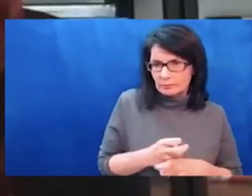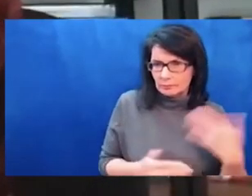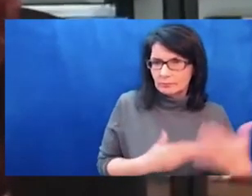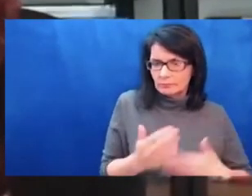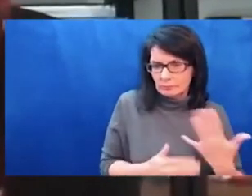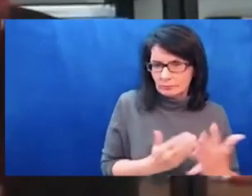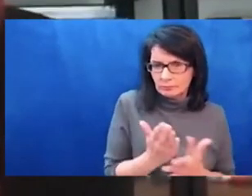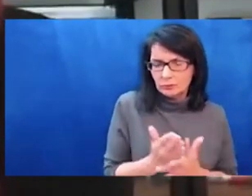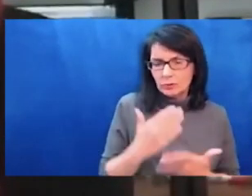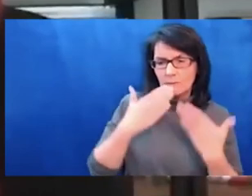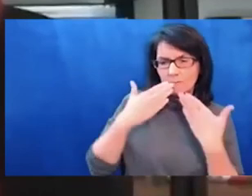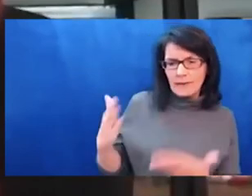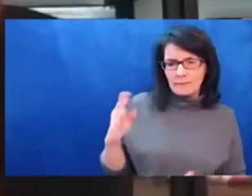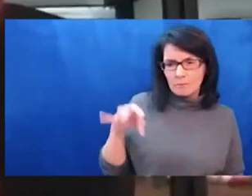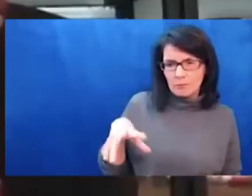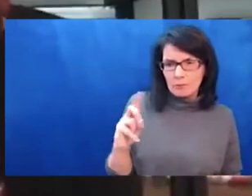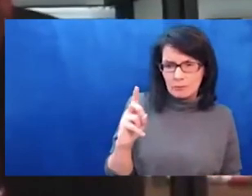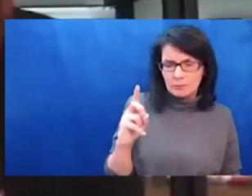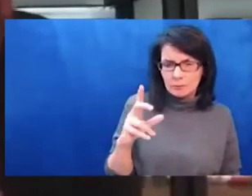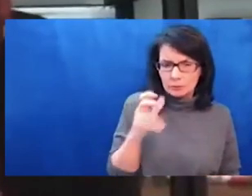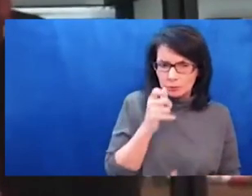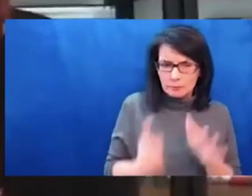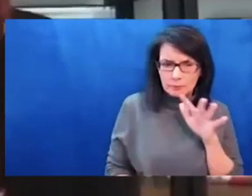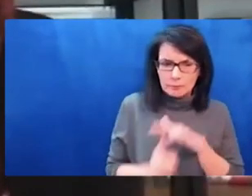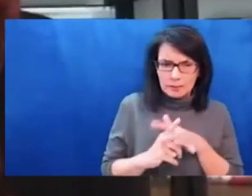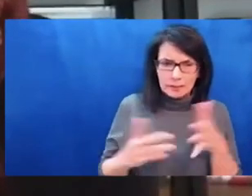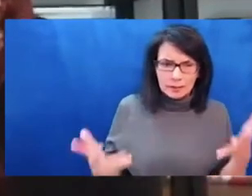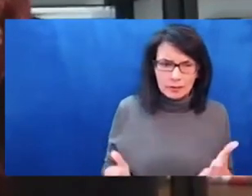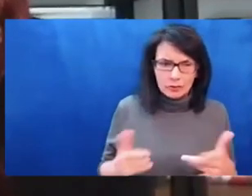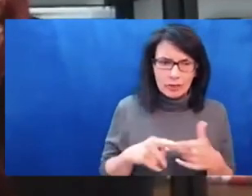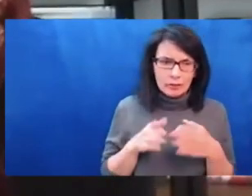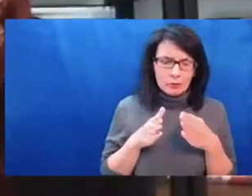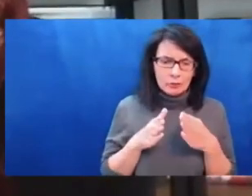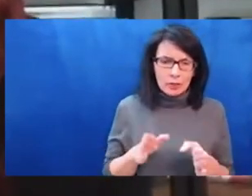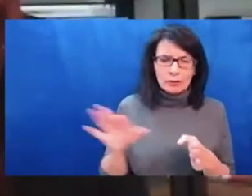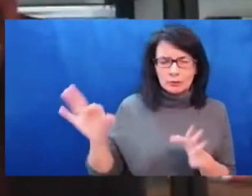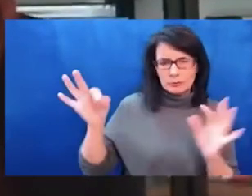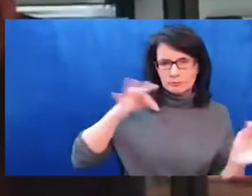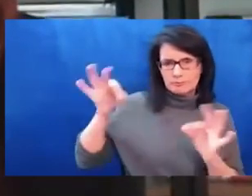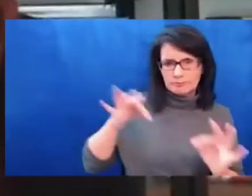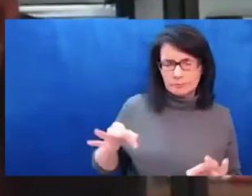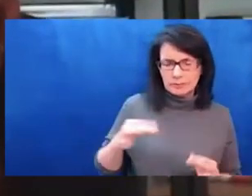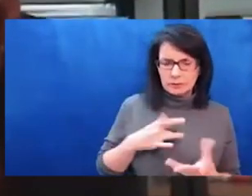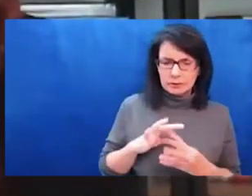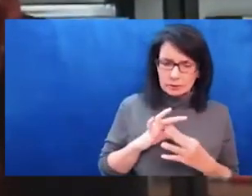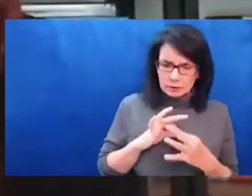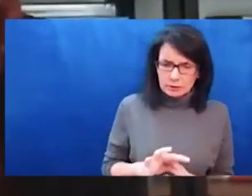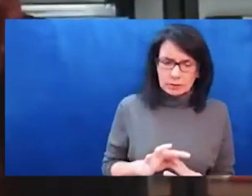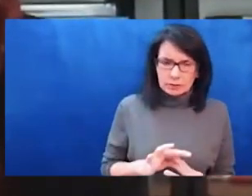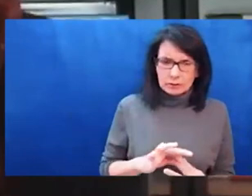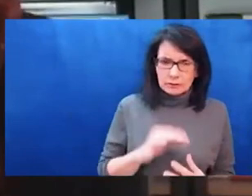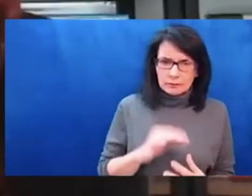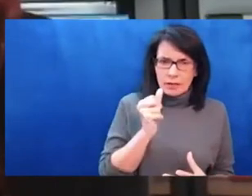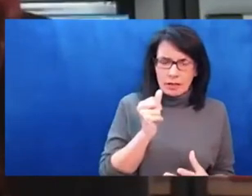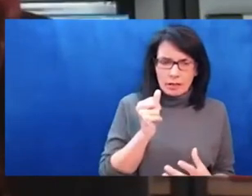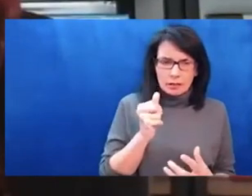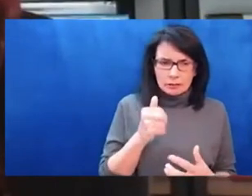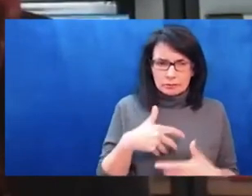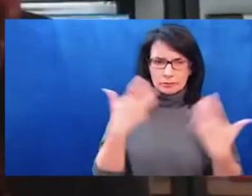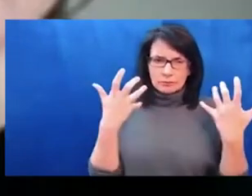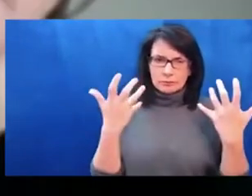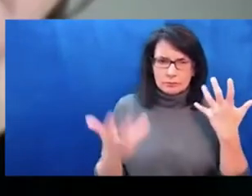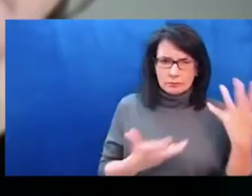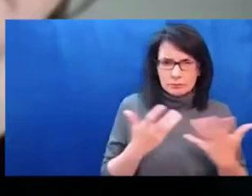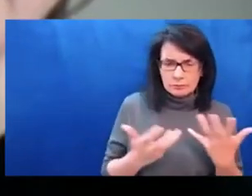And understanding that I've heard this before from wiser people that like, if you don't realize